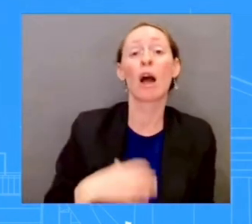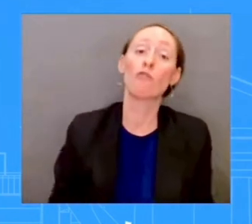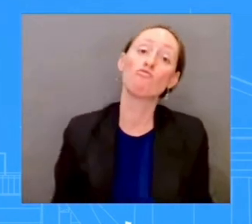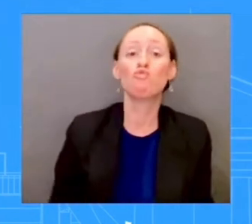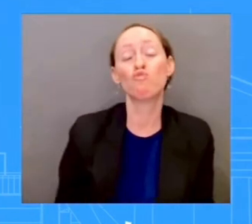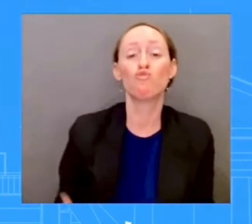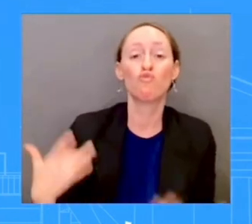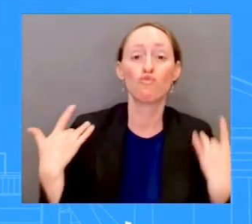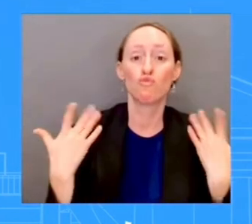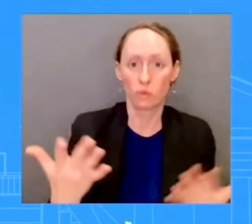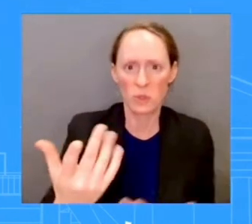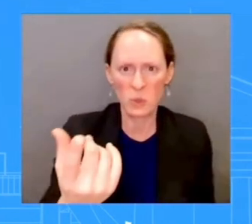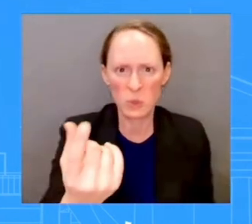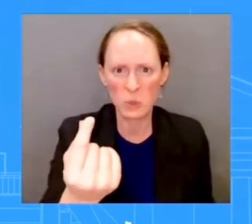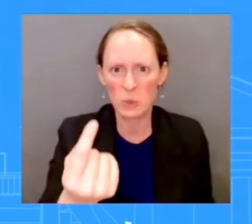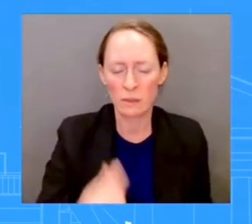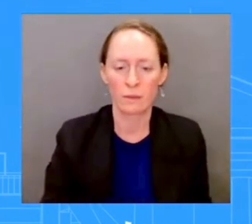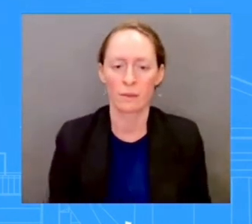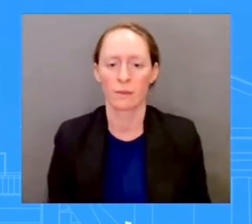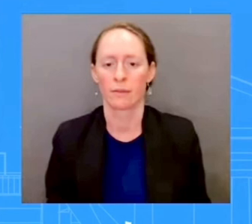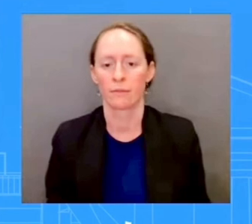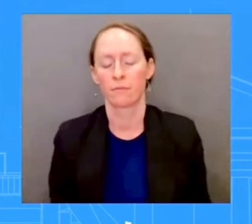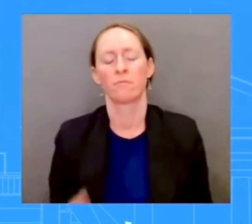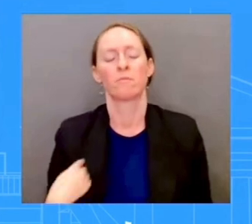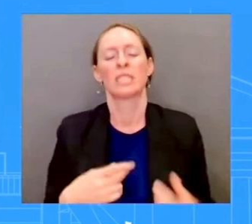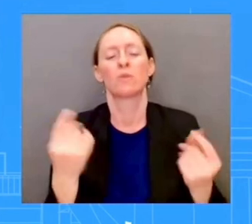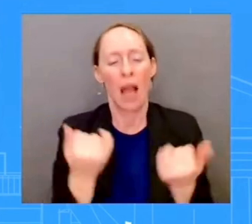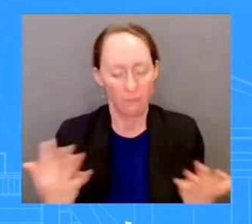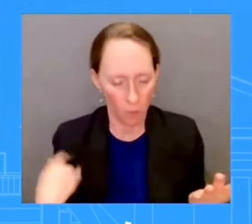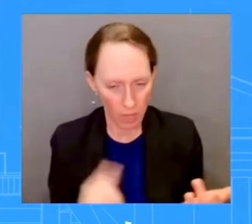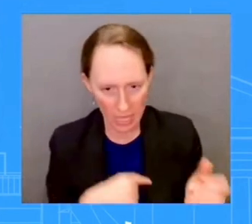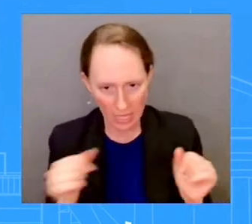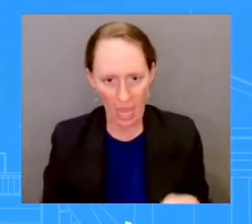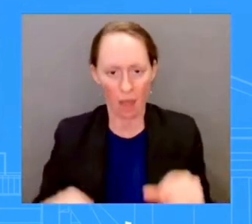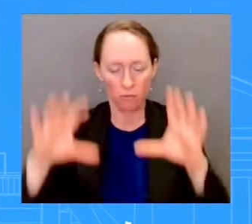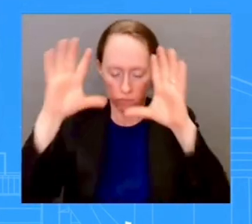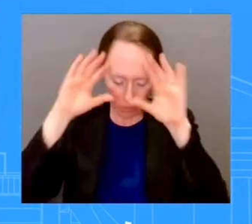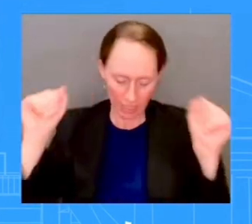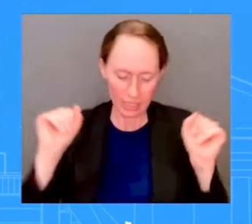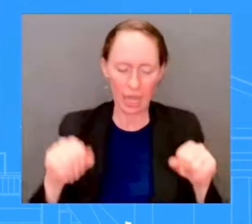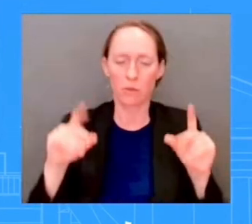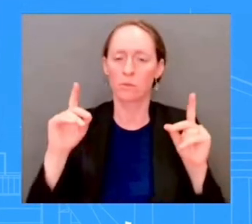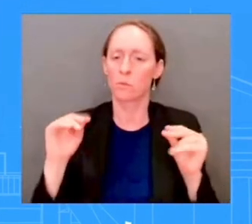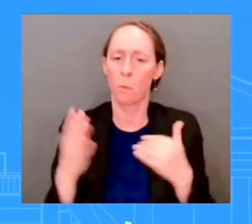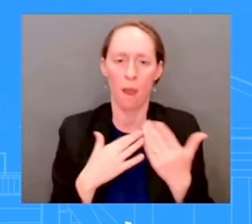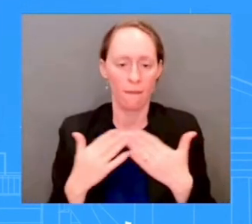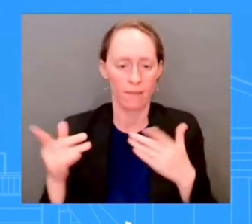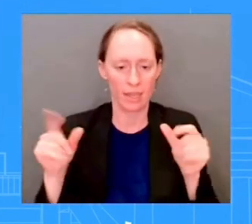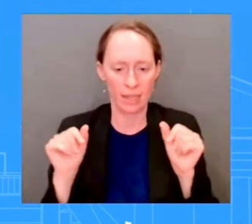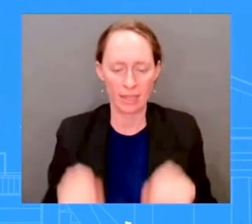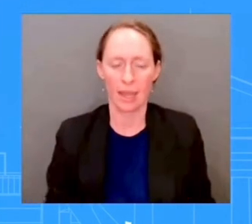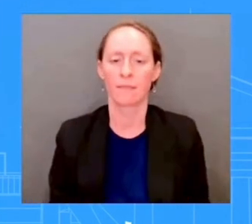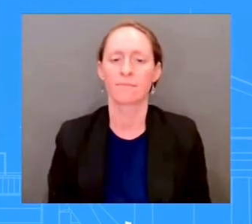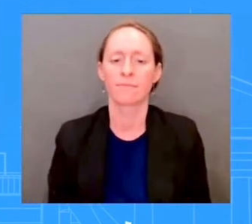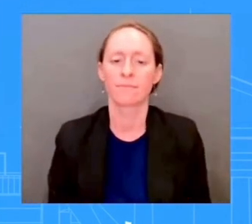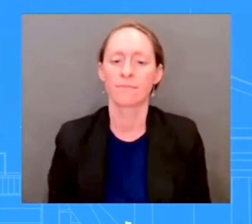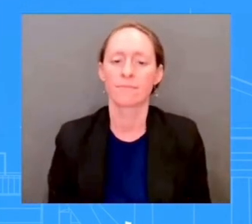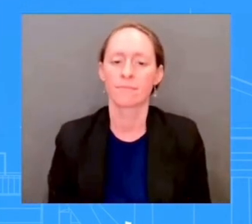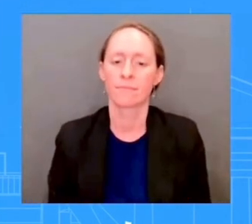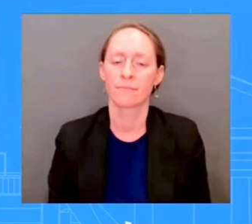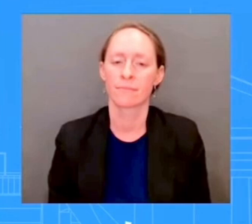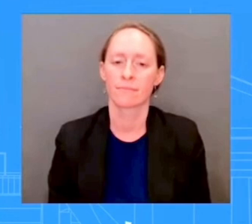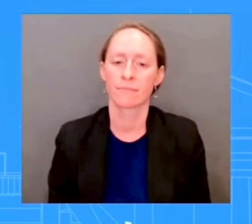This president's going to continue to do what he can to deal with it, to deal with a broken system. So we're taking the steps to do that,